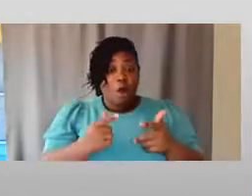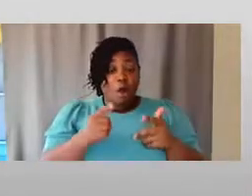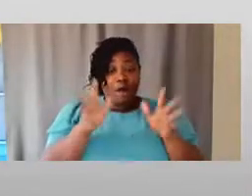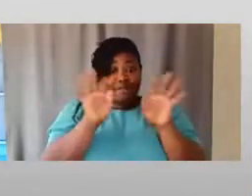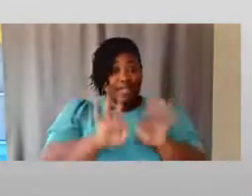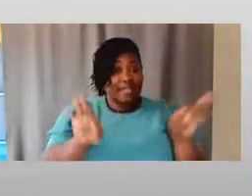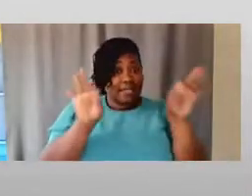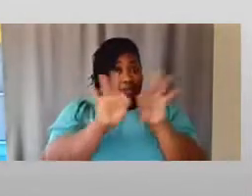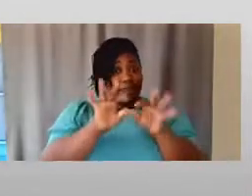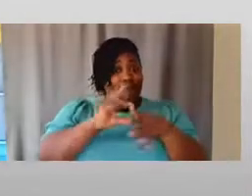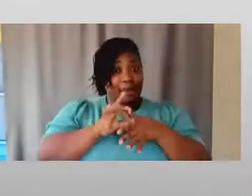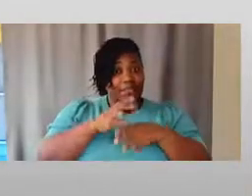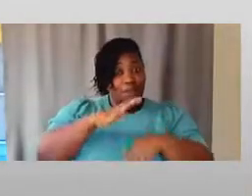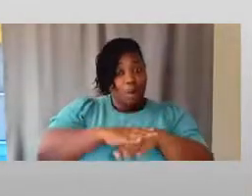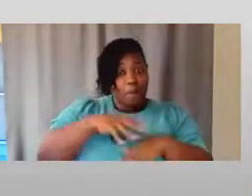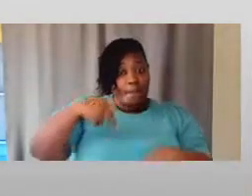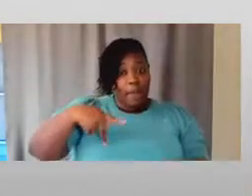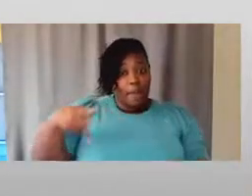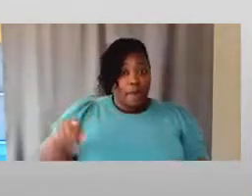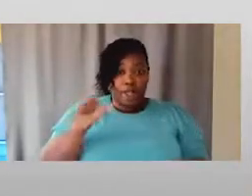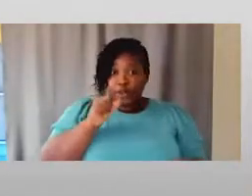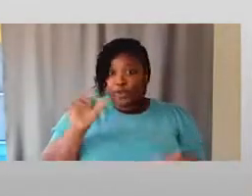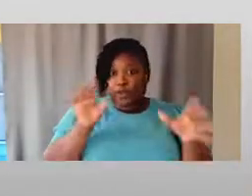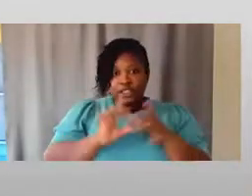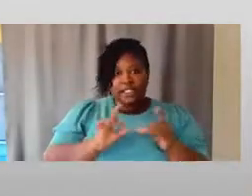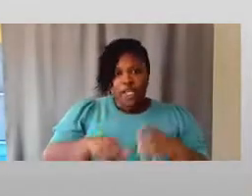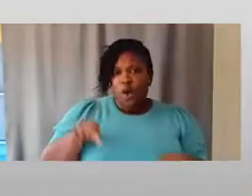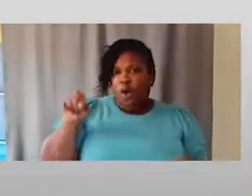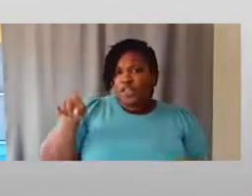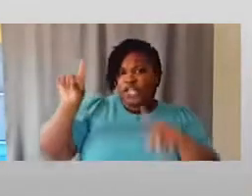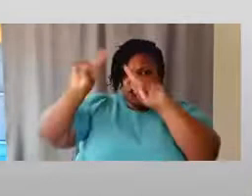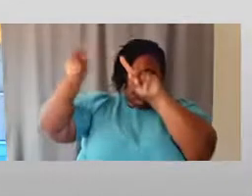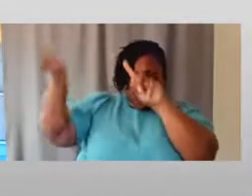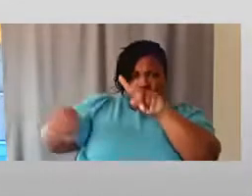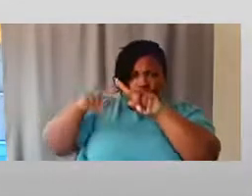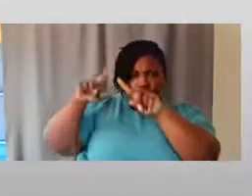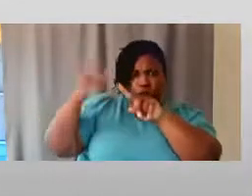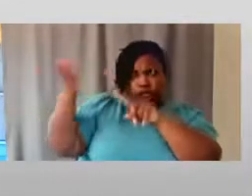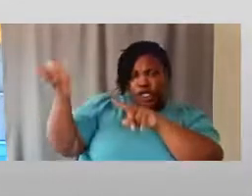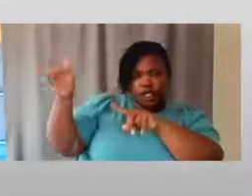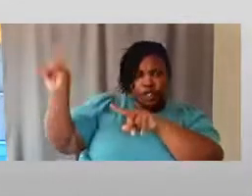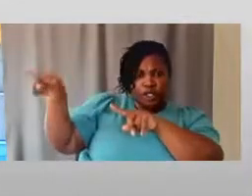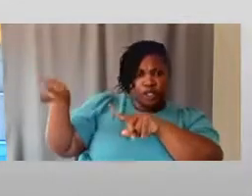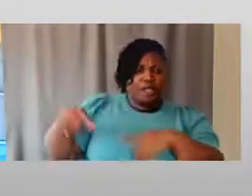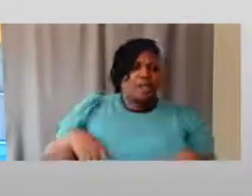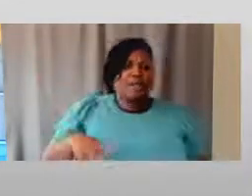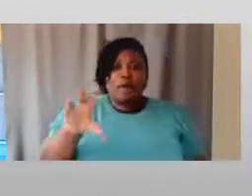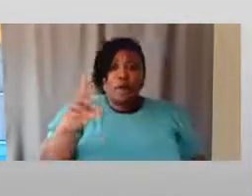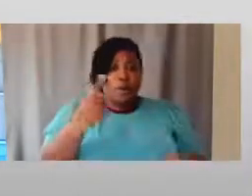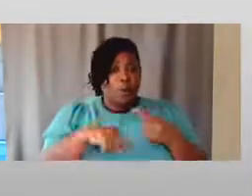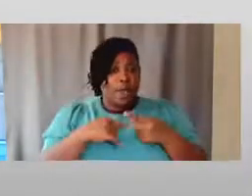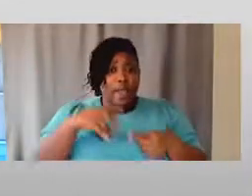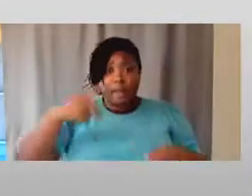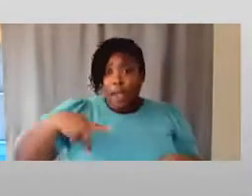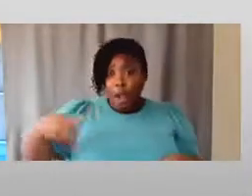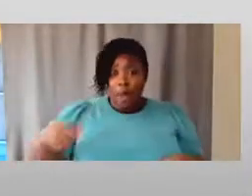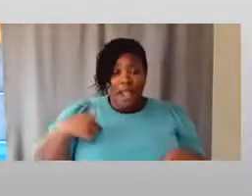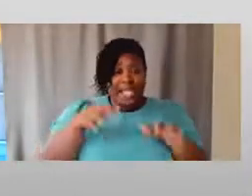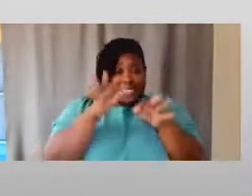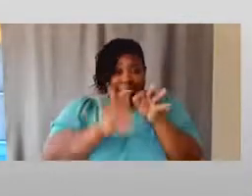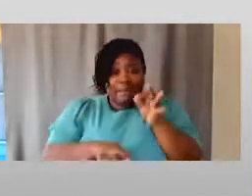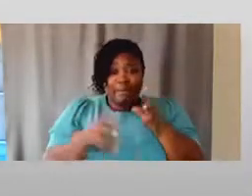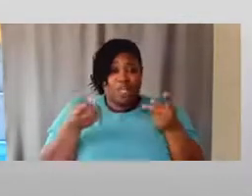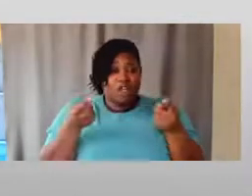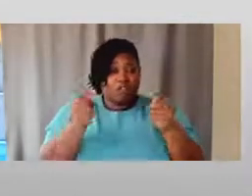that's on the PowerPoint? That you don't just say this circle over here or whatever. When I give a PowerPoint presentation, I just simply try